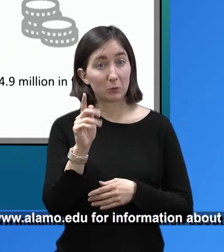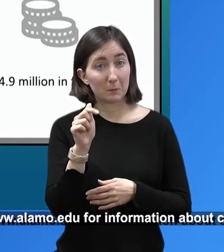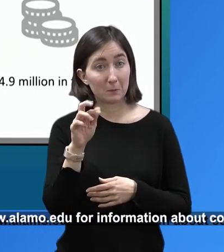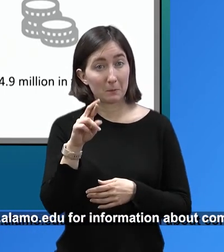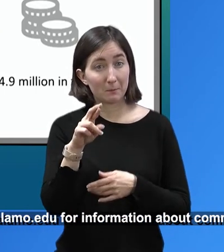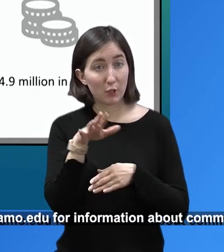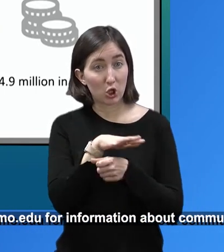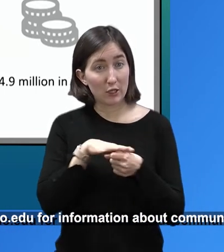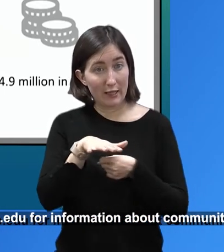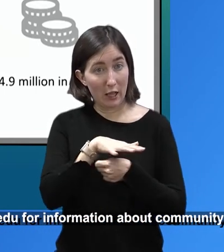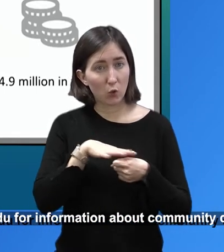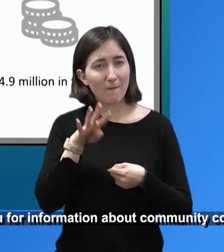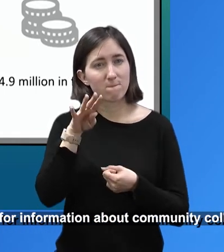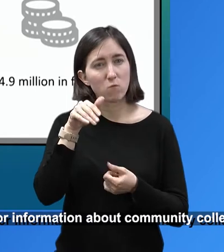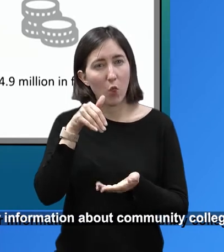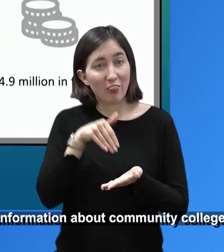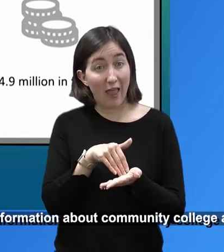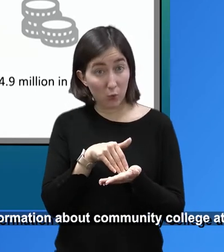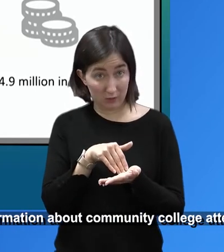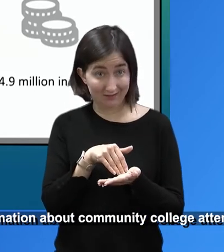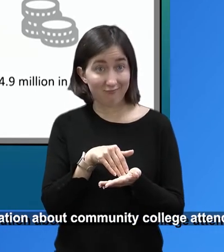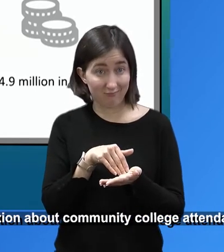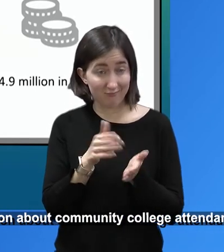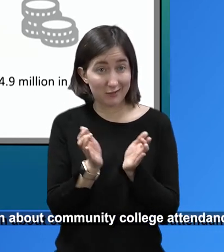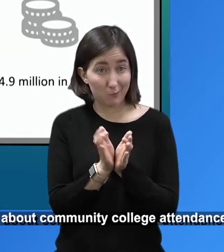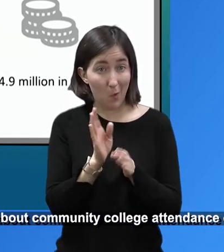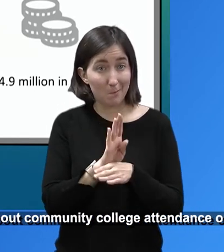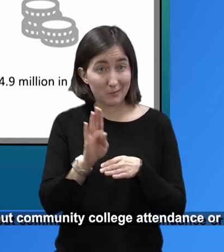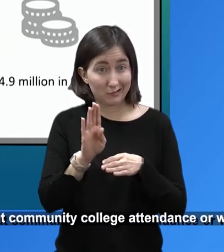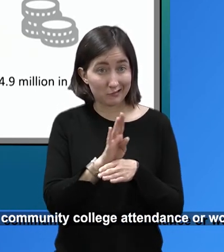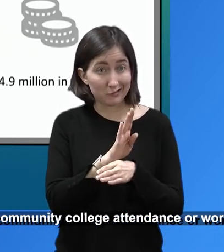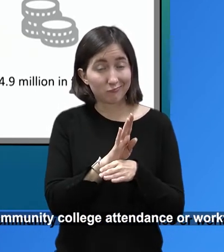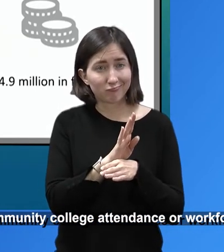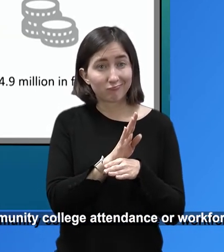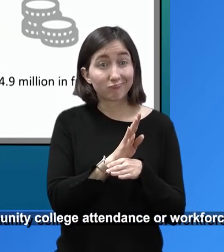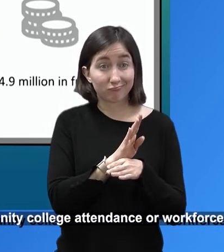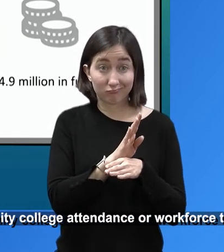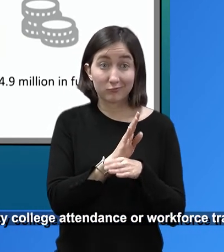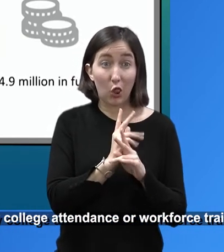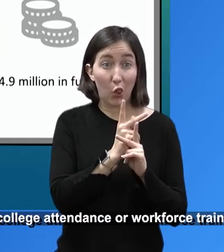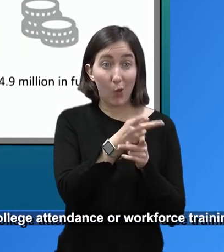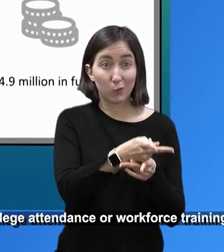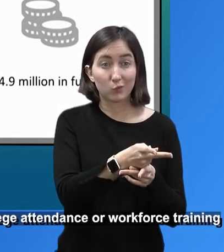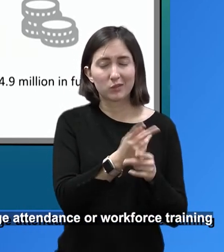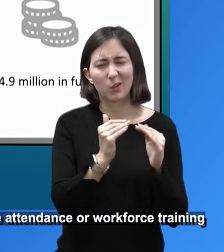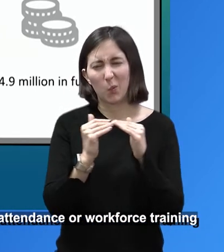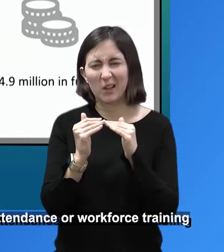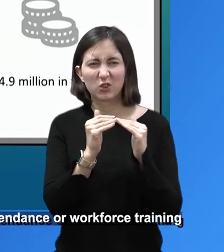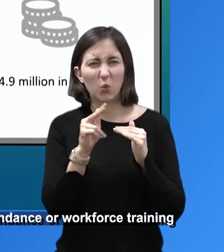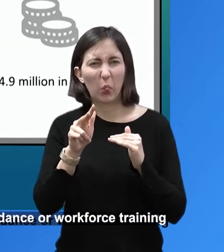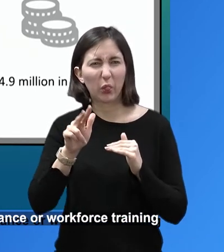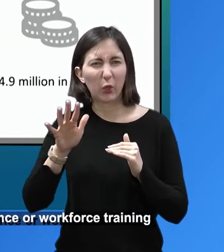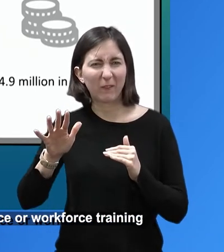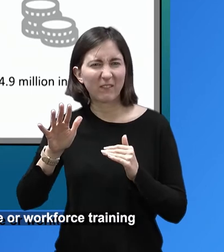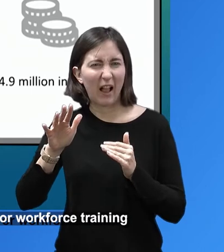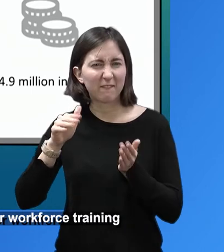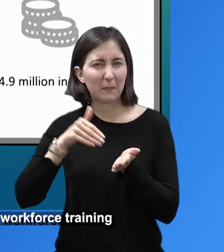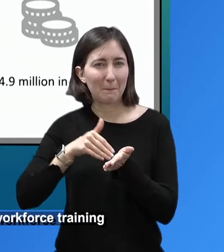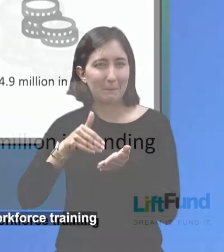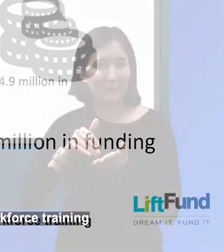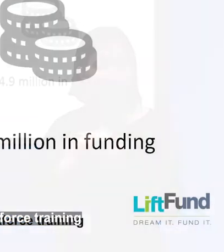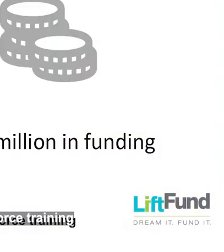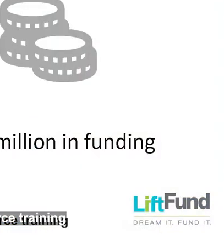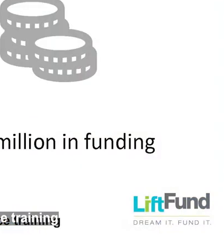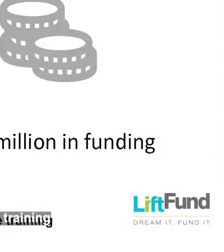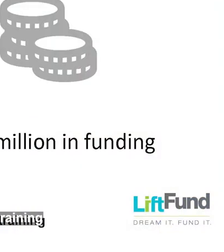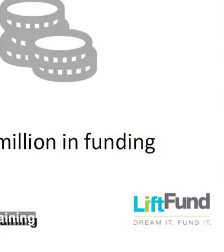in, in loans, but specifically for women entrepreneurs in Bexar County, we've helped 4,000 small business loans,